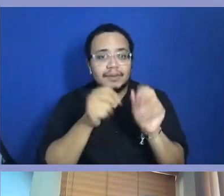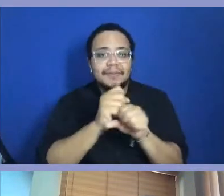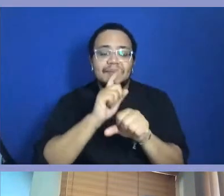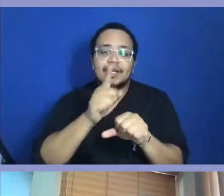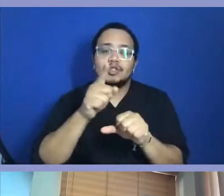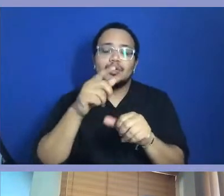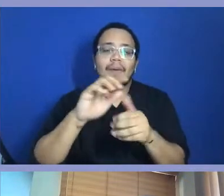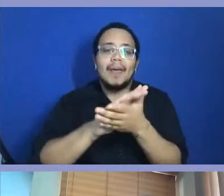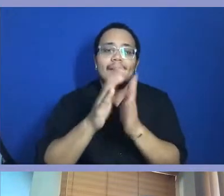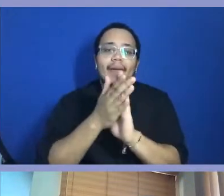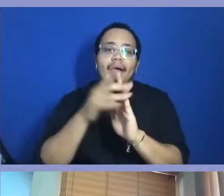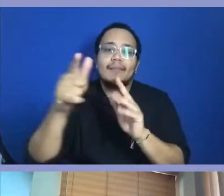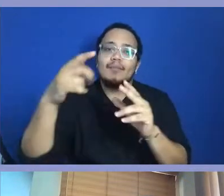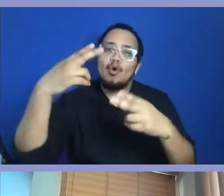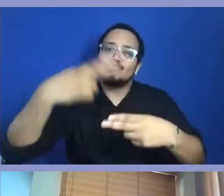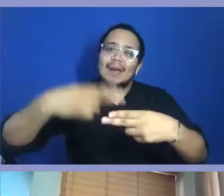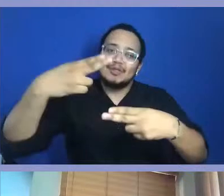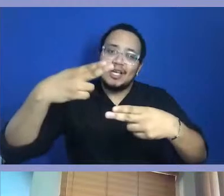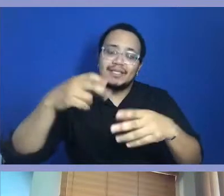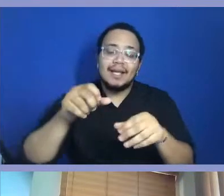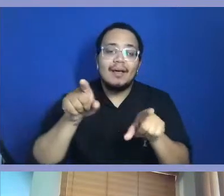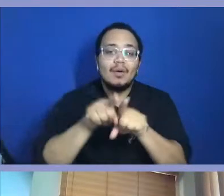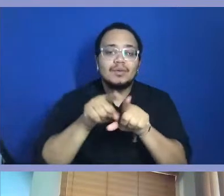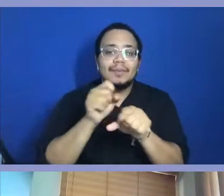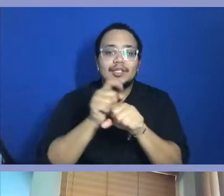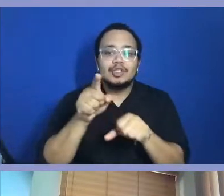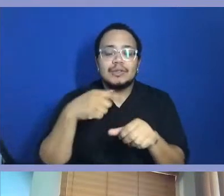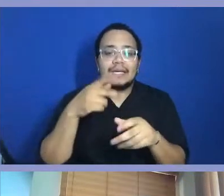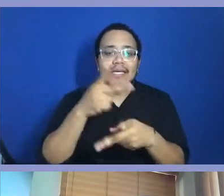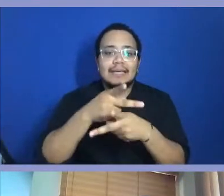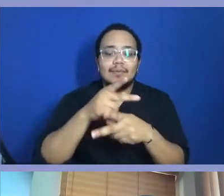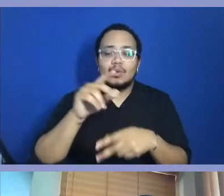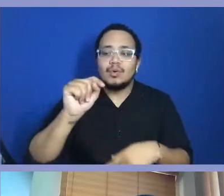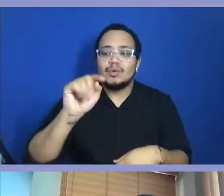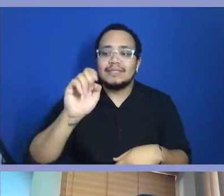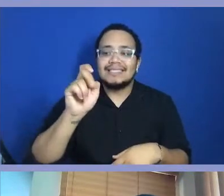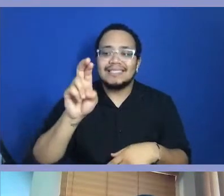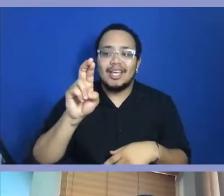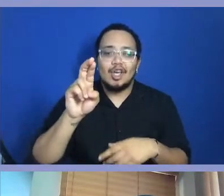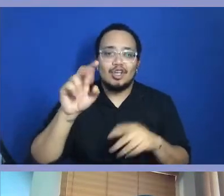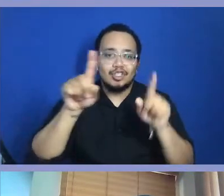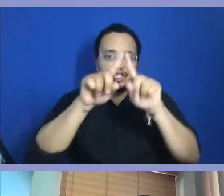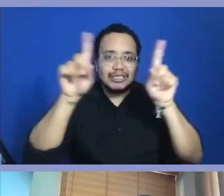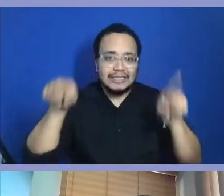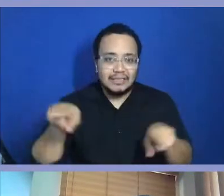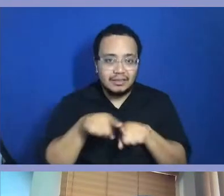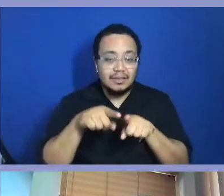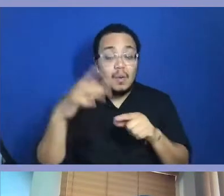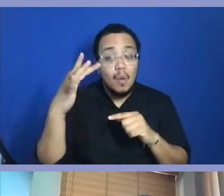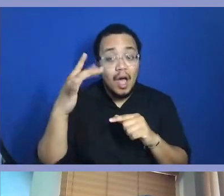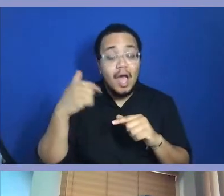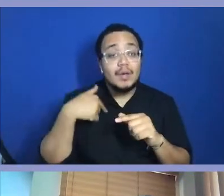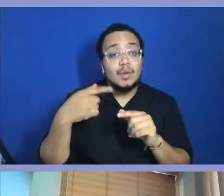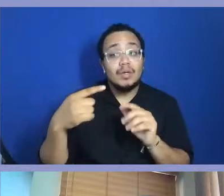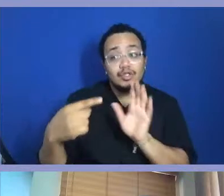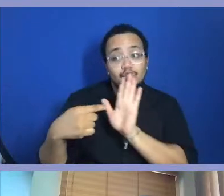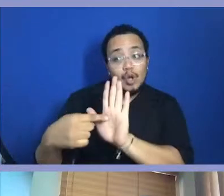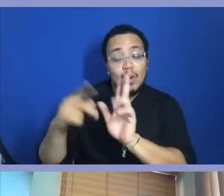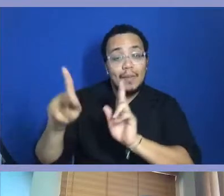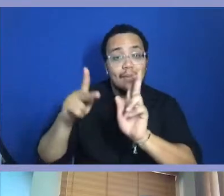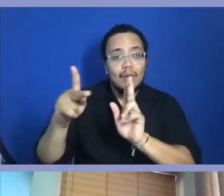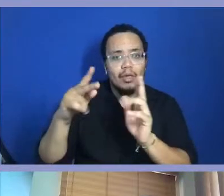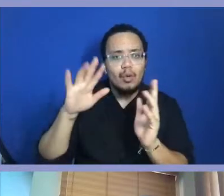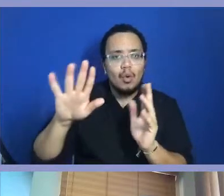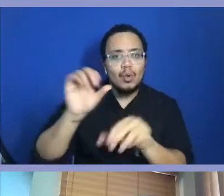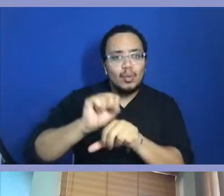keep your tear sheets. So you show people what you've done as they begin to figure out, they want to hire you for the next job coming. The bottom